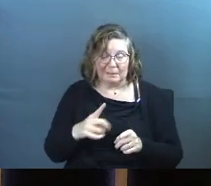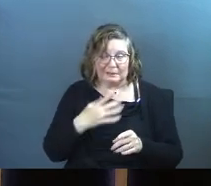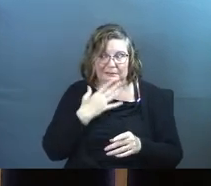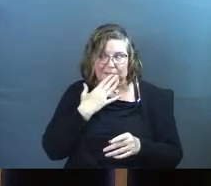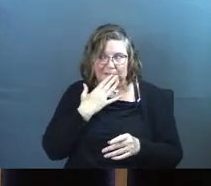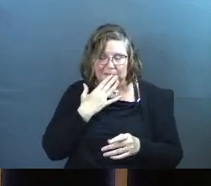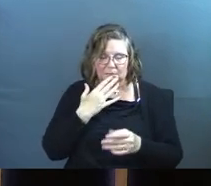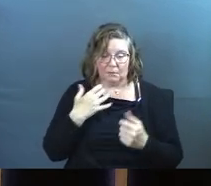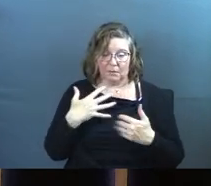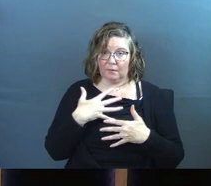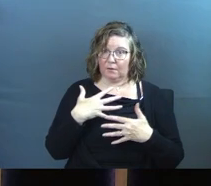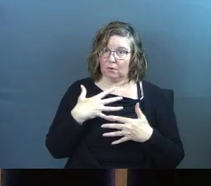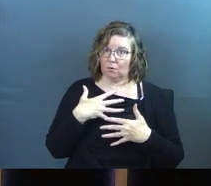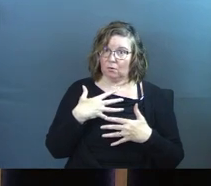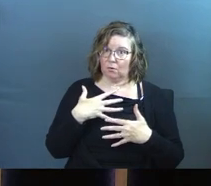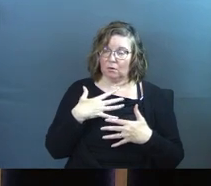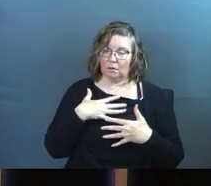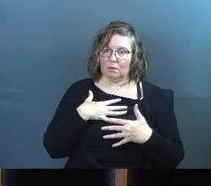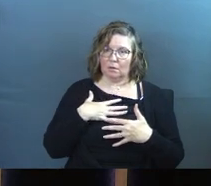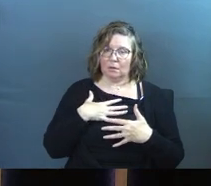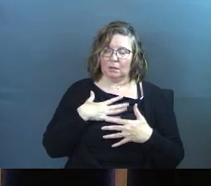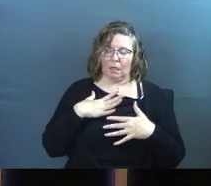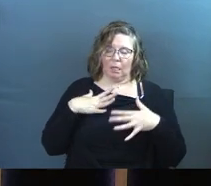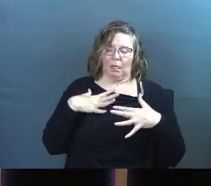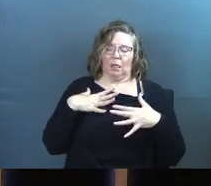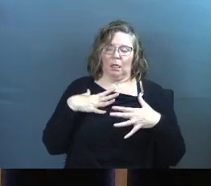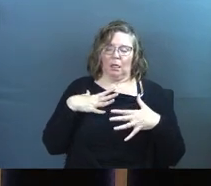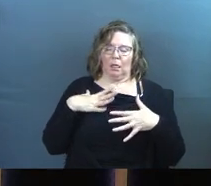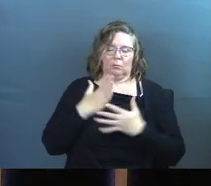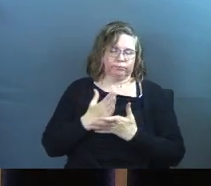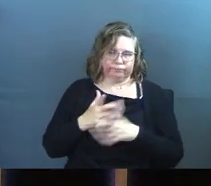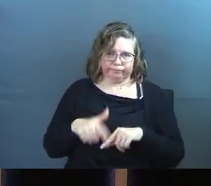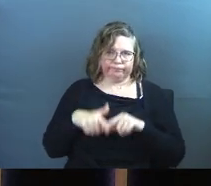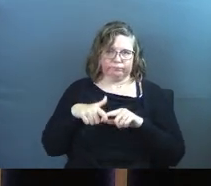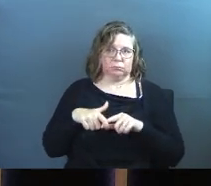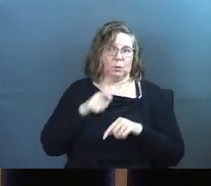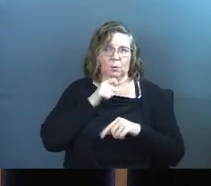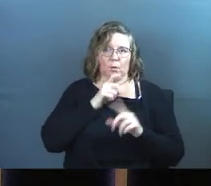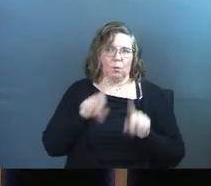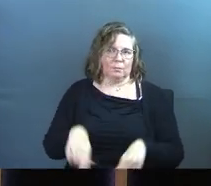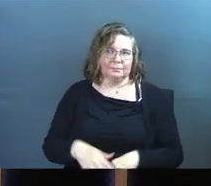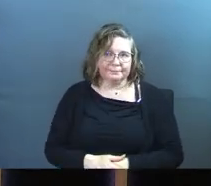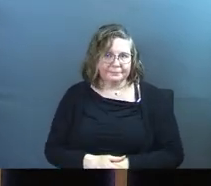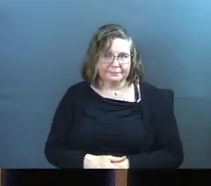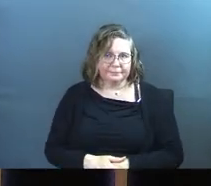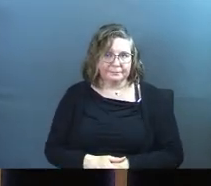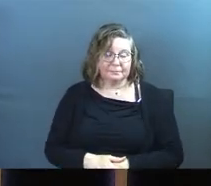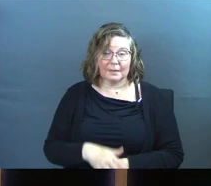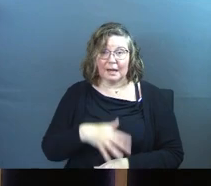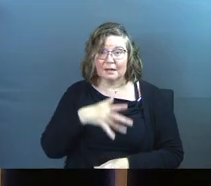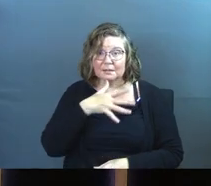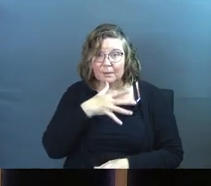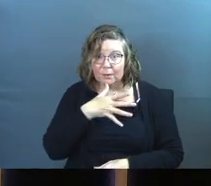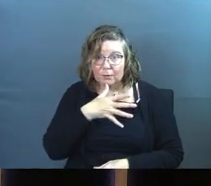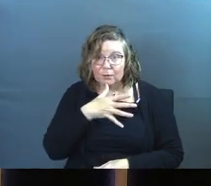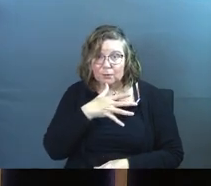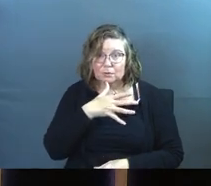And in the fear, we get paralyzed. And so we don't go. And as mothers,